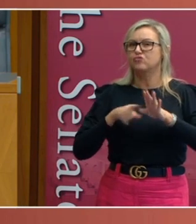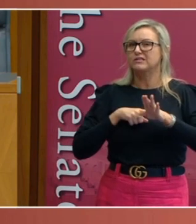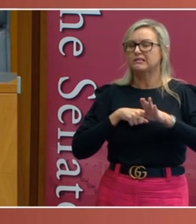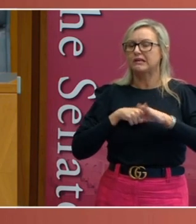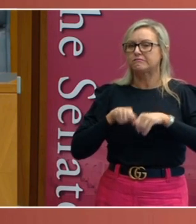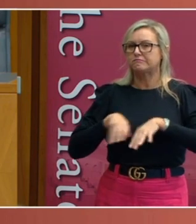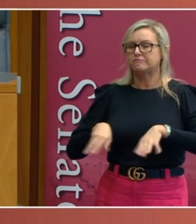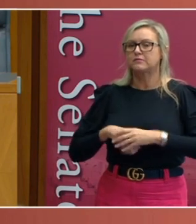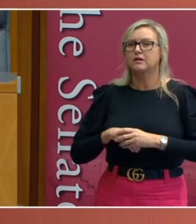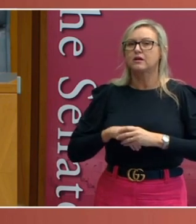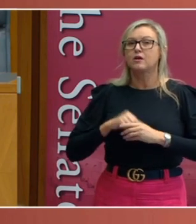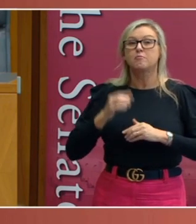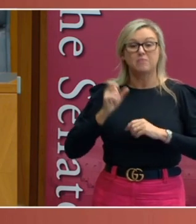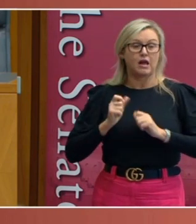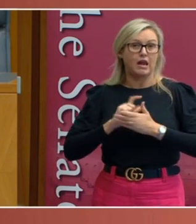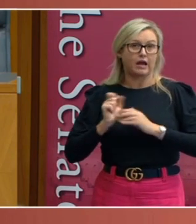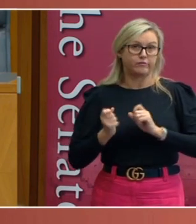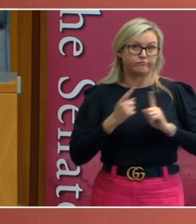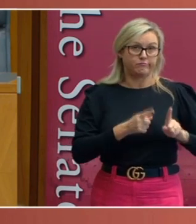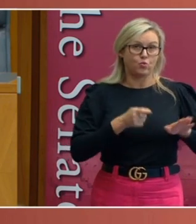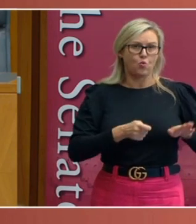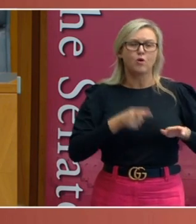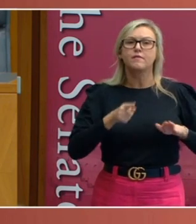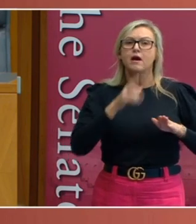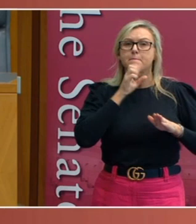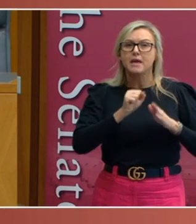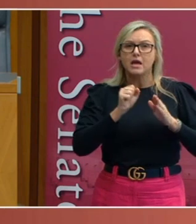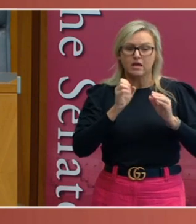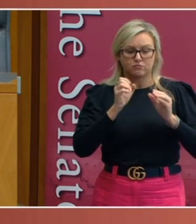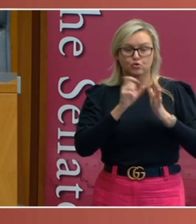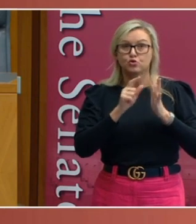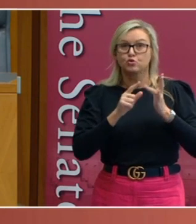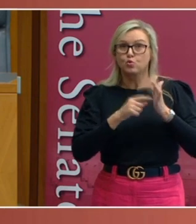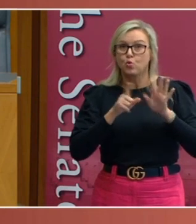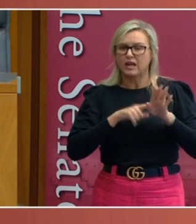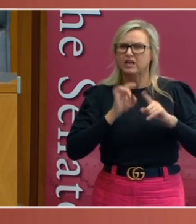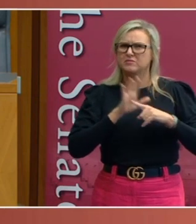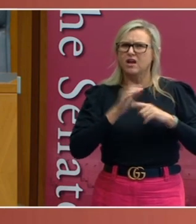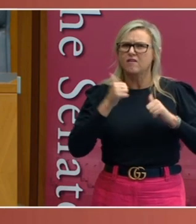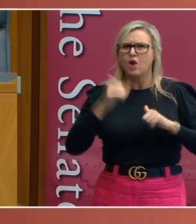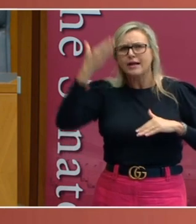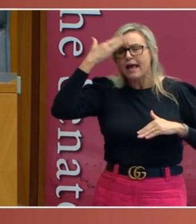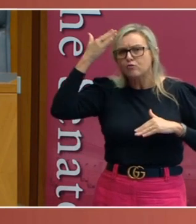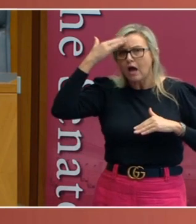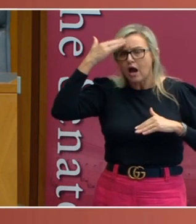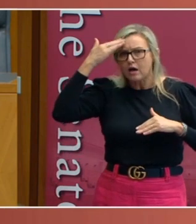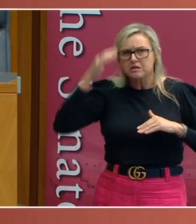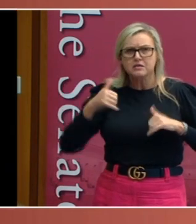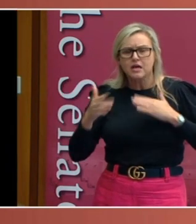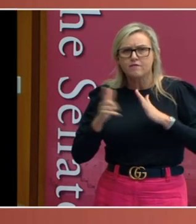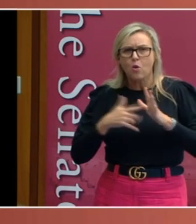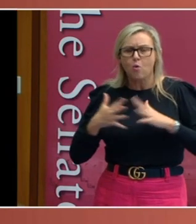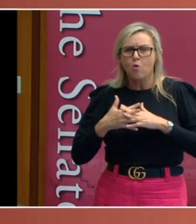in court documents as a native lawgiver, was prosecuted, convicted, and fined one pound by the magistrate,